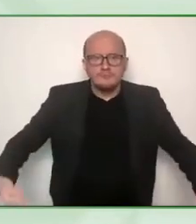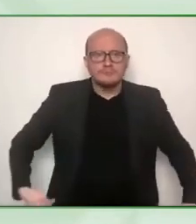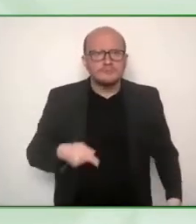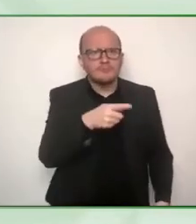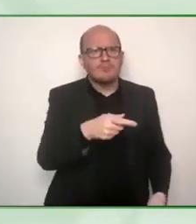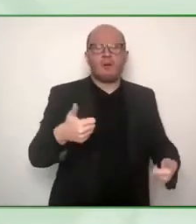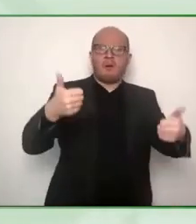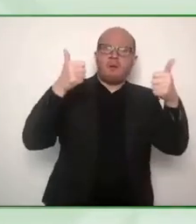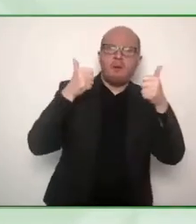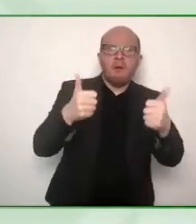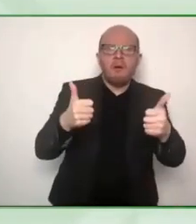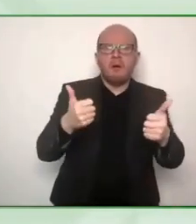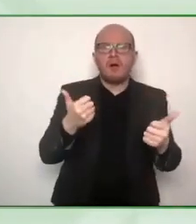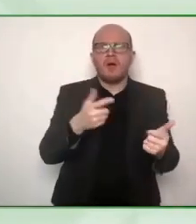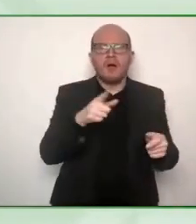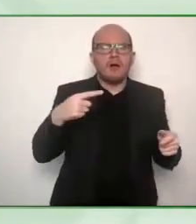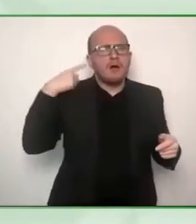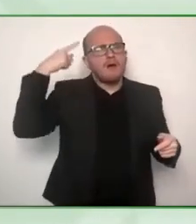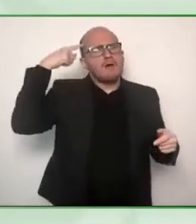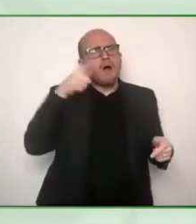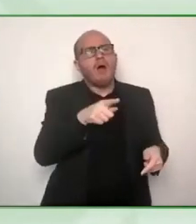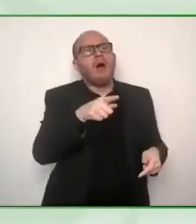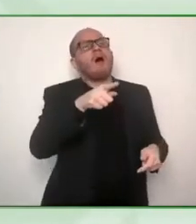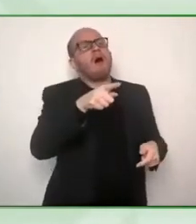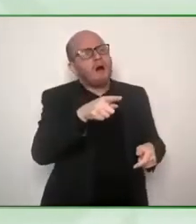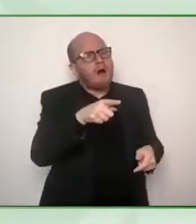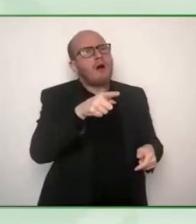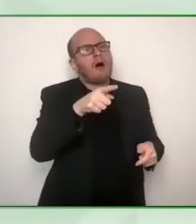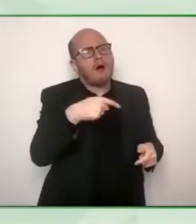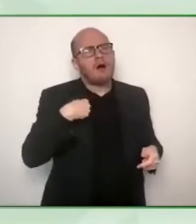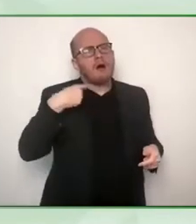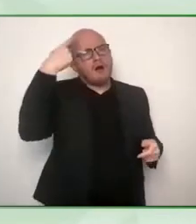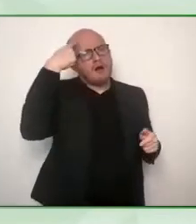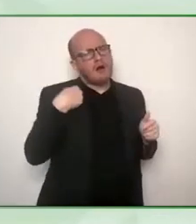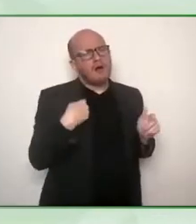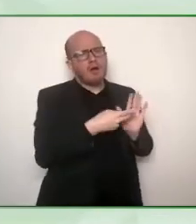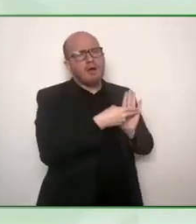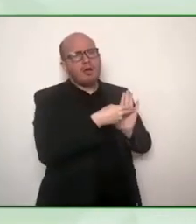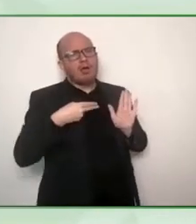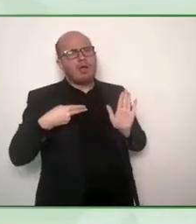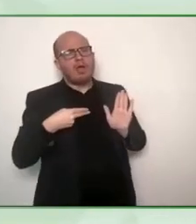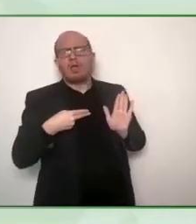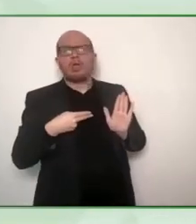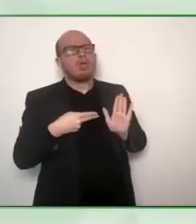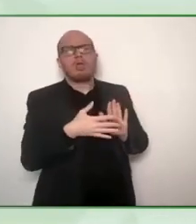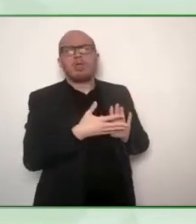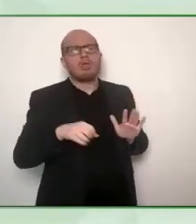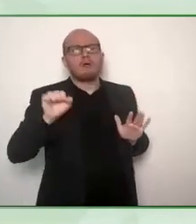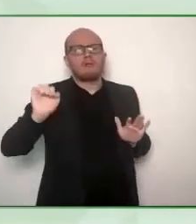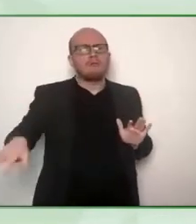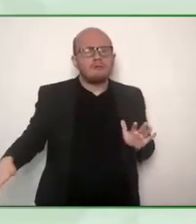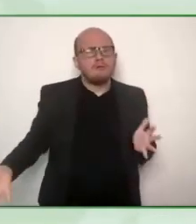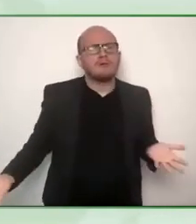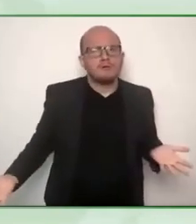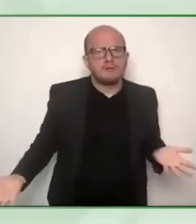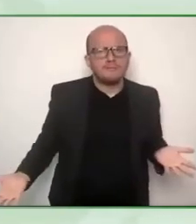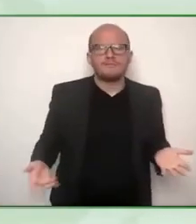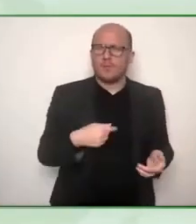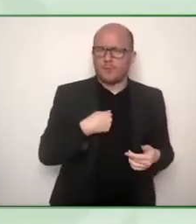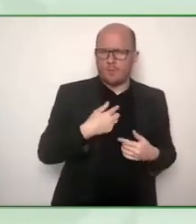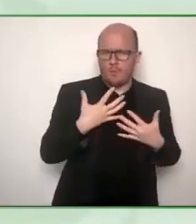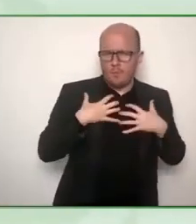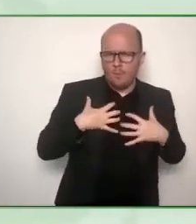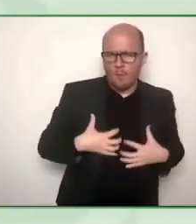we're working to get people with disabilities working inside Hollywood primarily as screenwriters as camera people